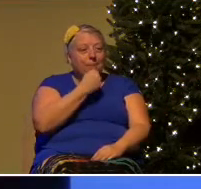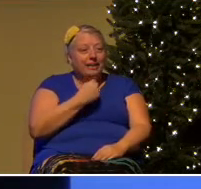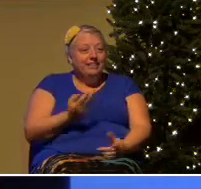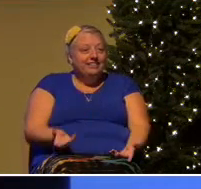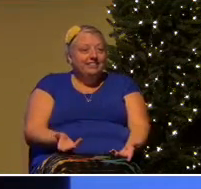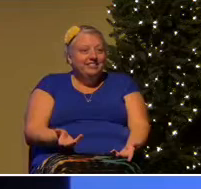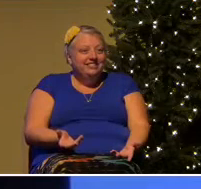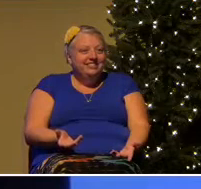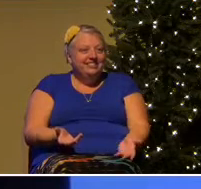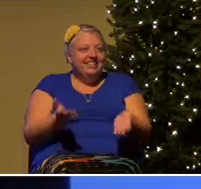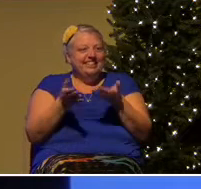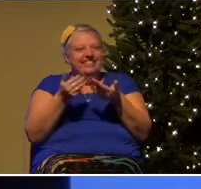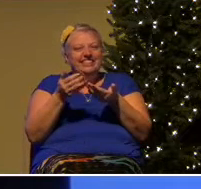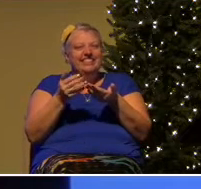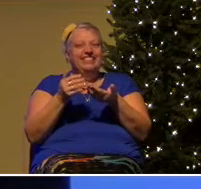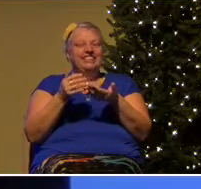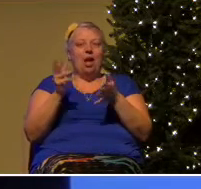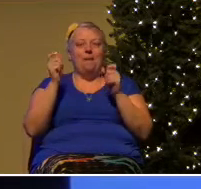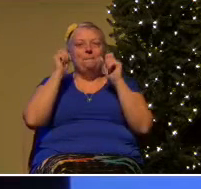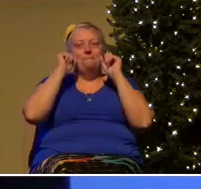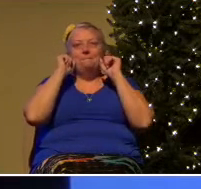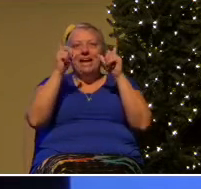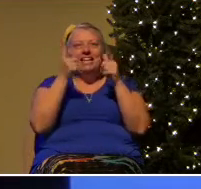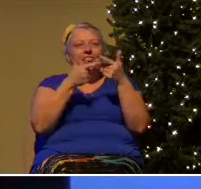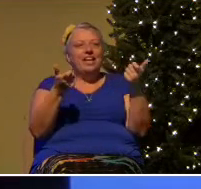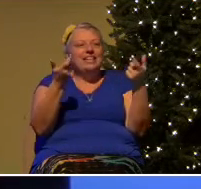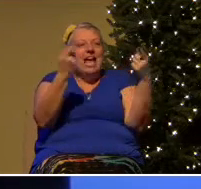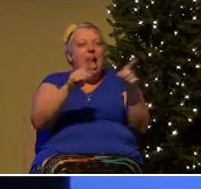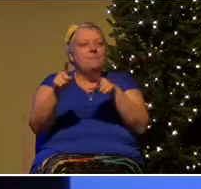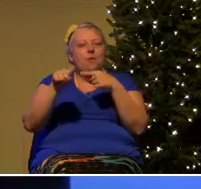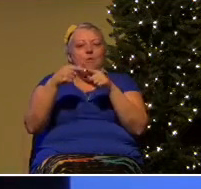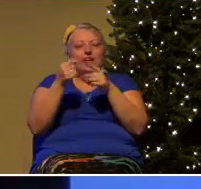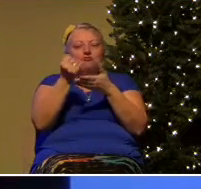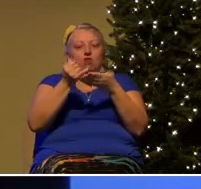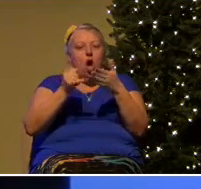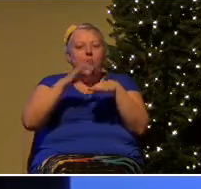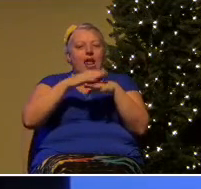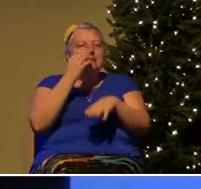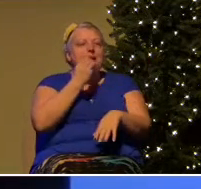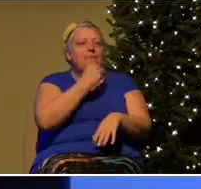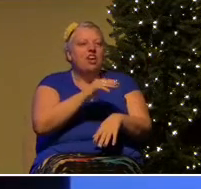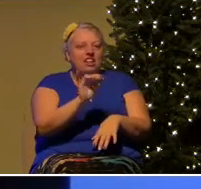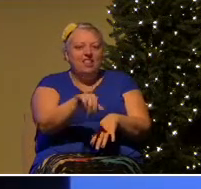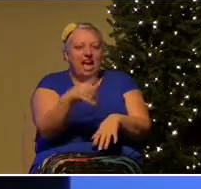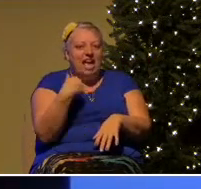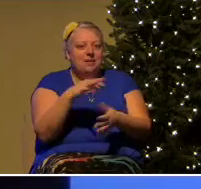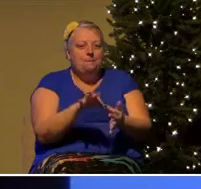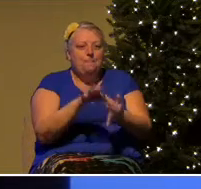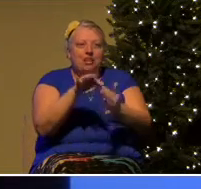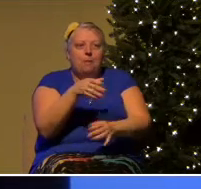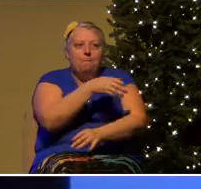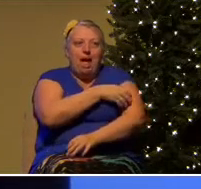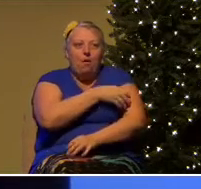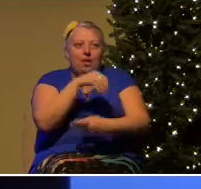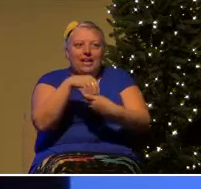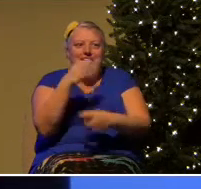amazing things can happen when you draw on napkins there's special power in napkins